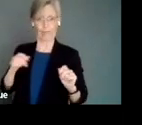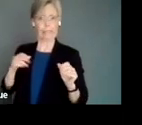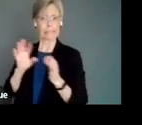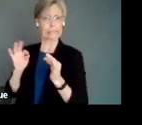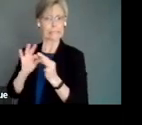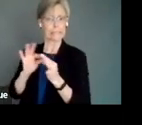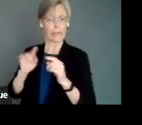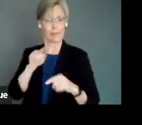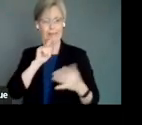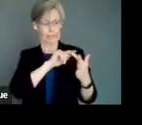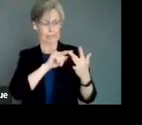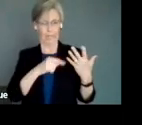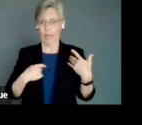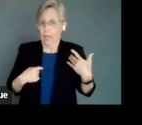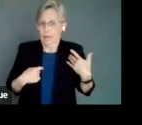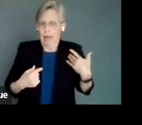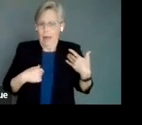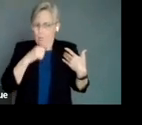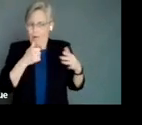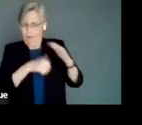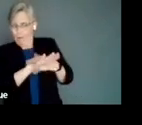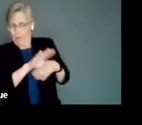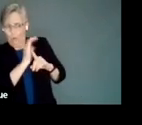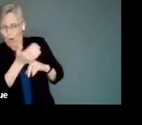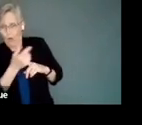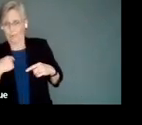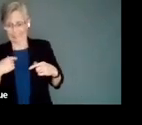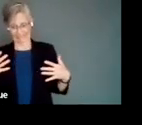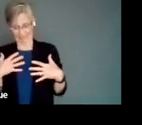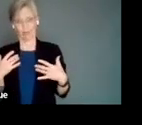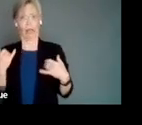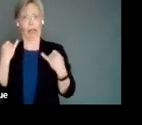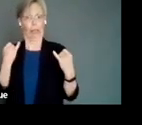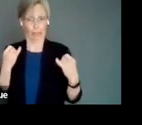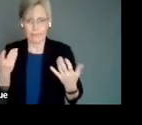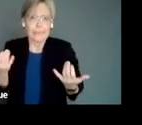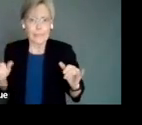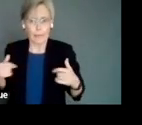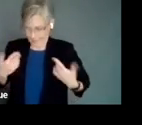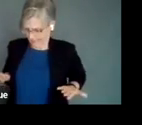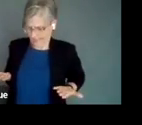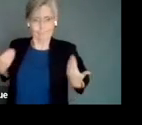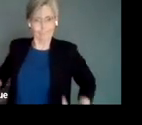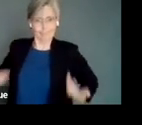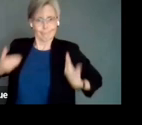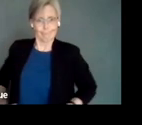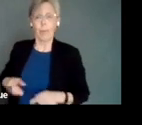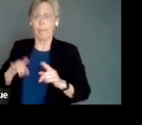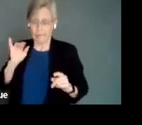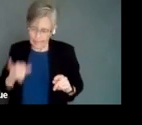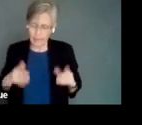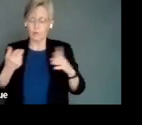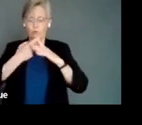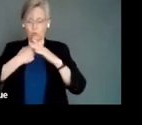about all of this stuff that I'm not belonging to? So I'm projecting that fear right now. So it's always there. But this is a framework for us to start